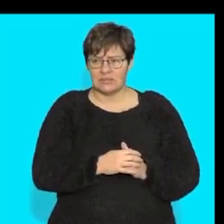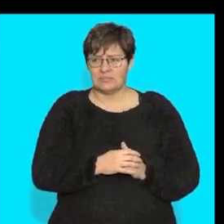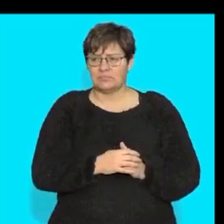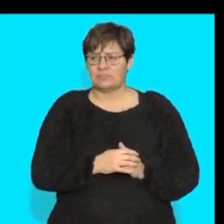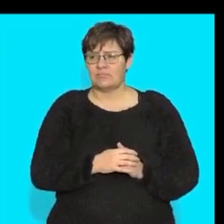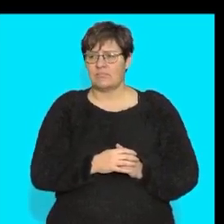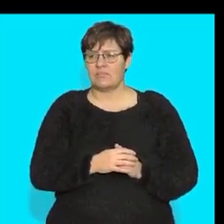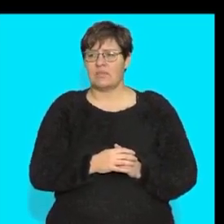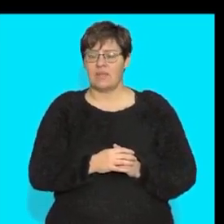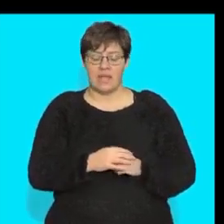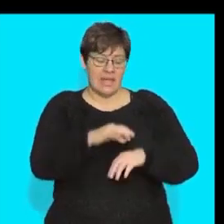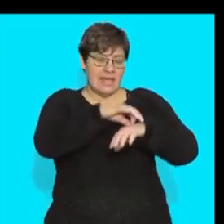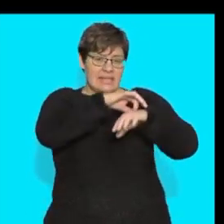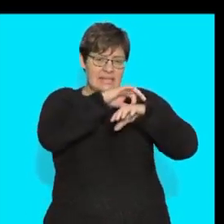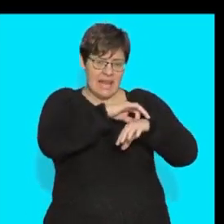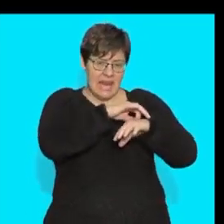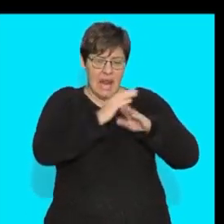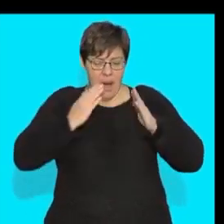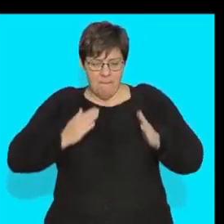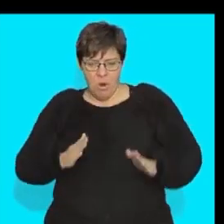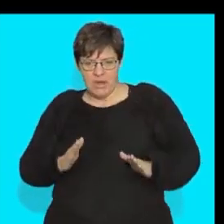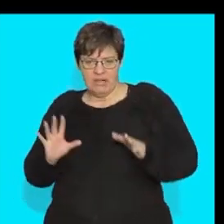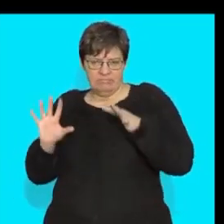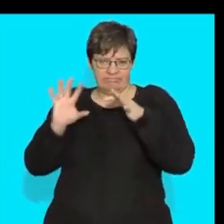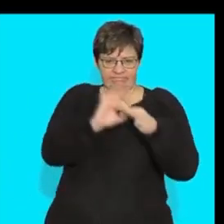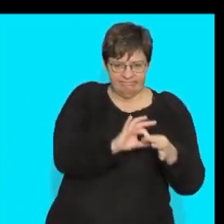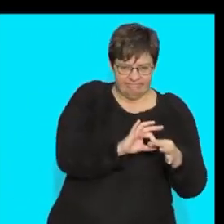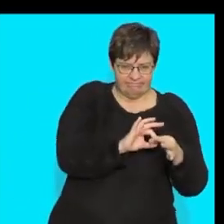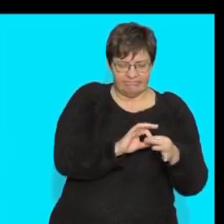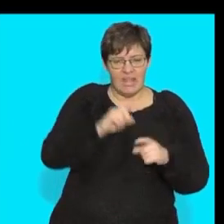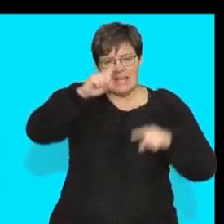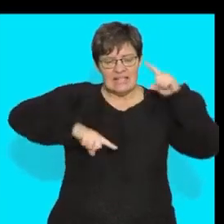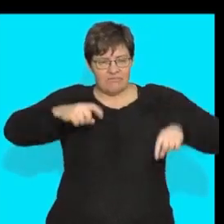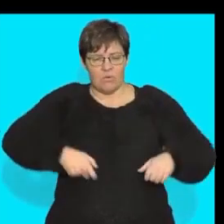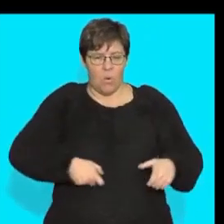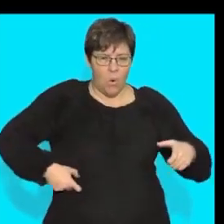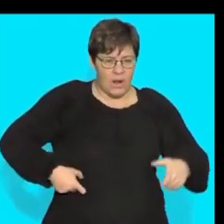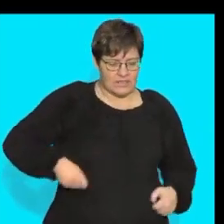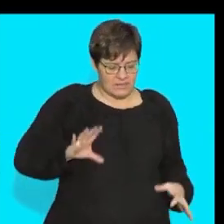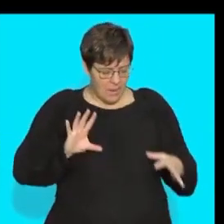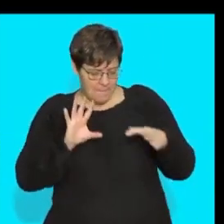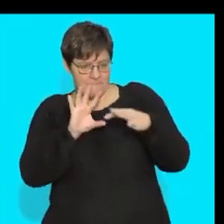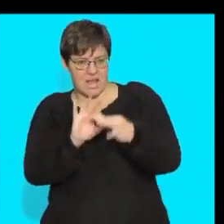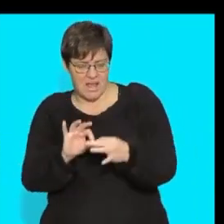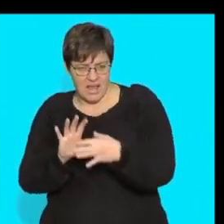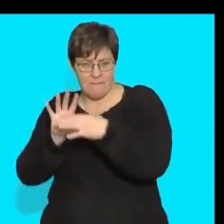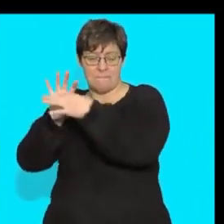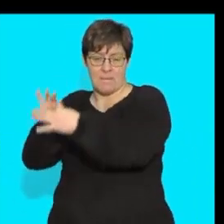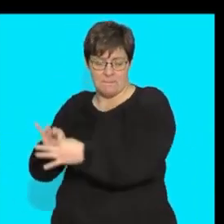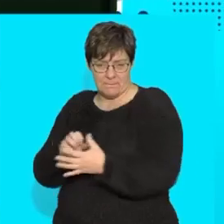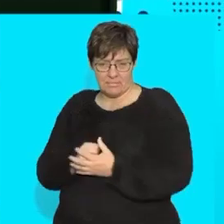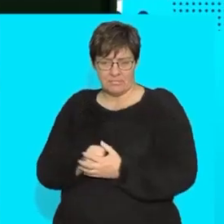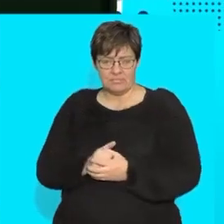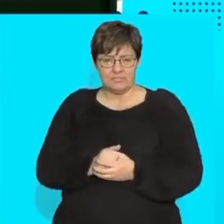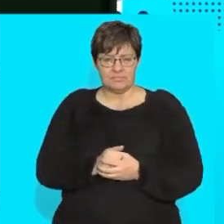binds the skin to the body it also binds all the different organs very often i talk to my class